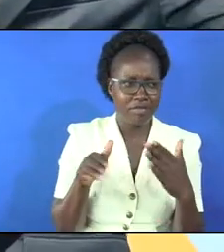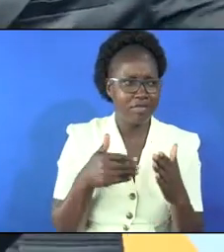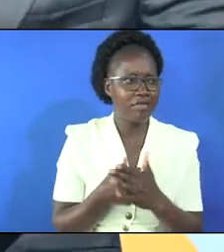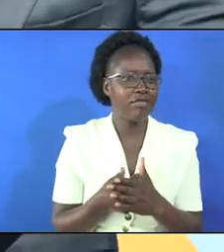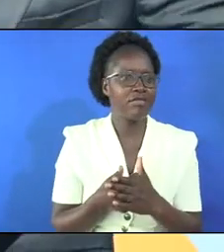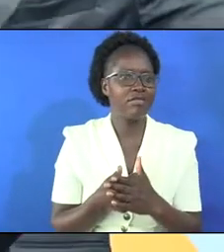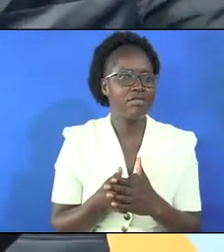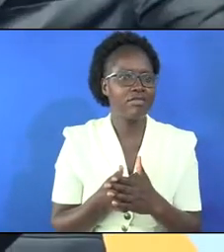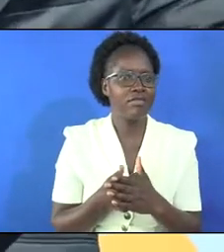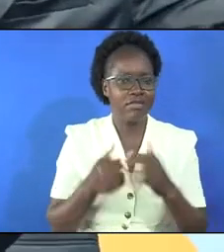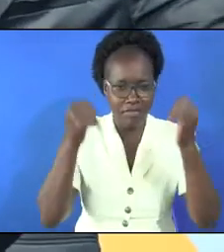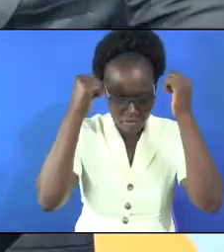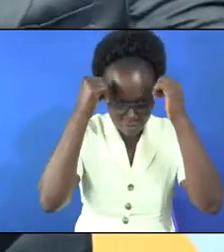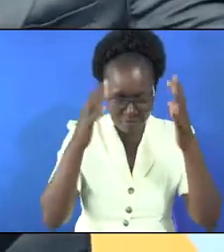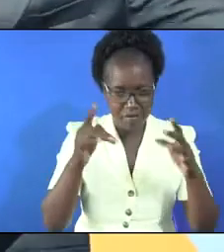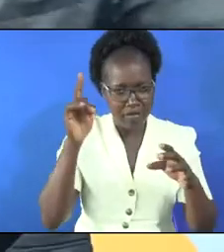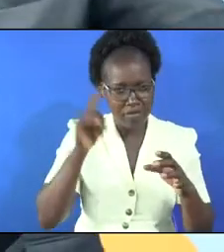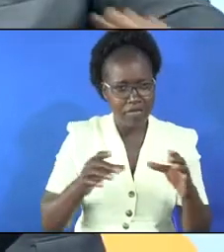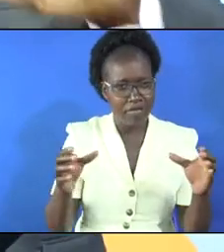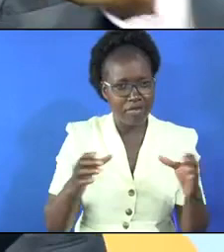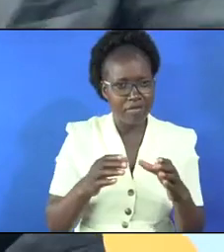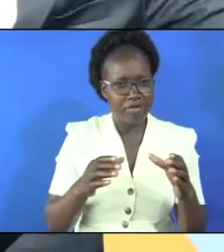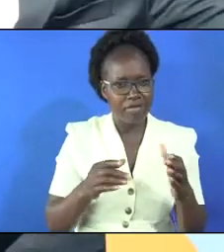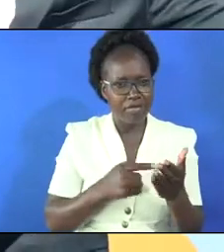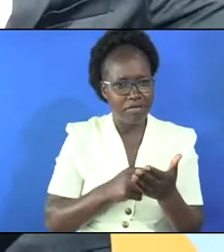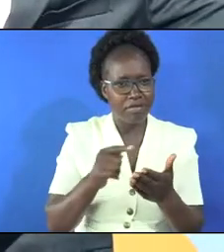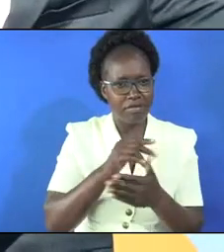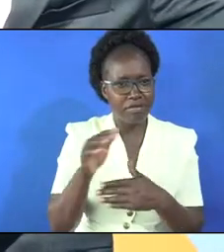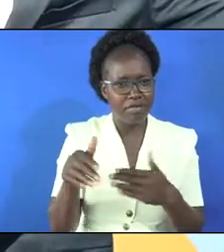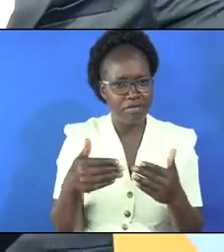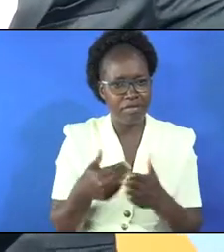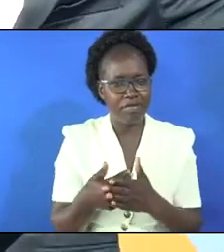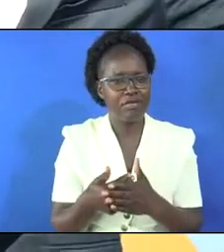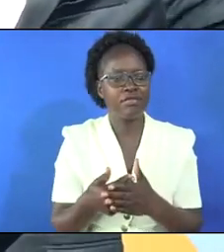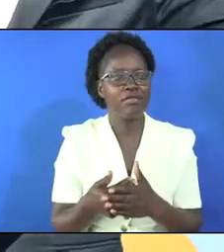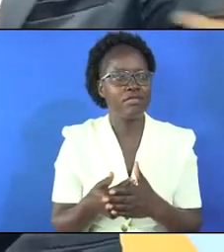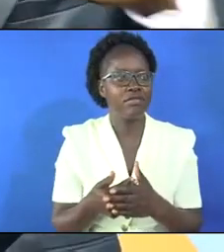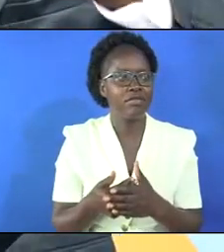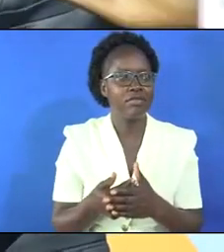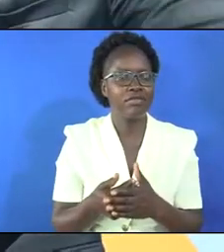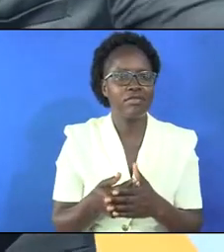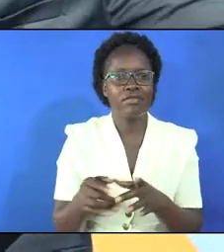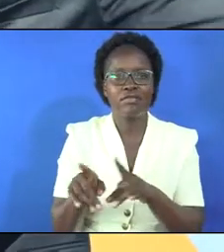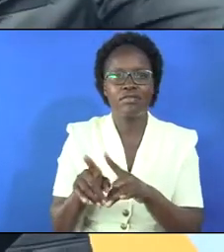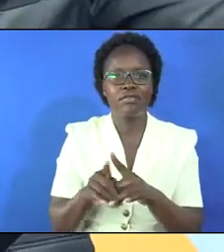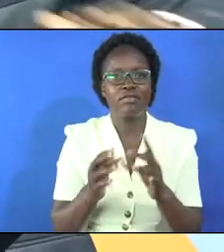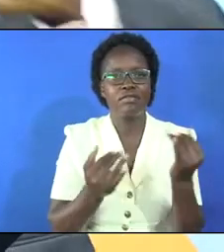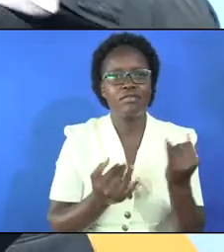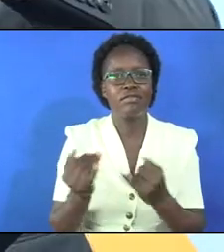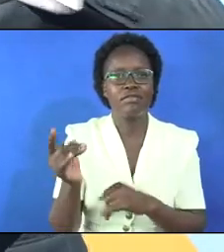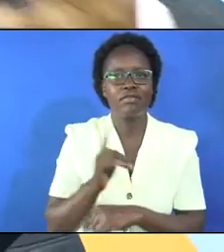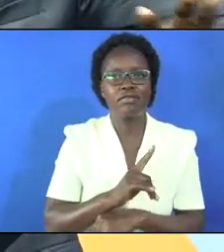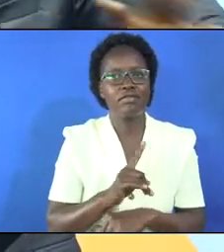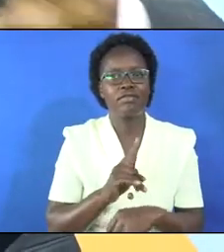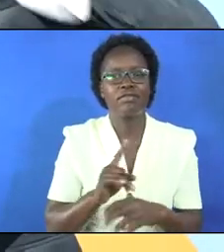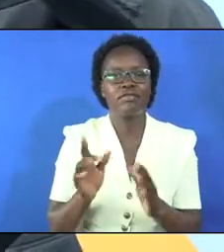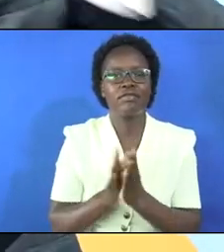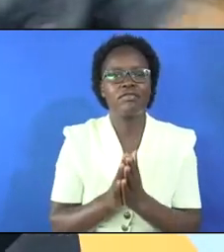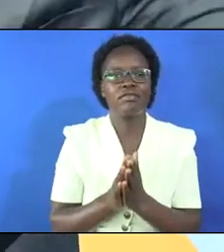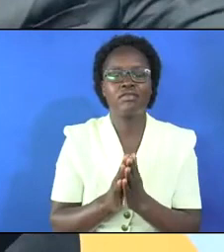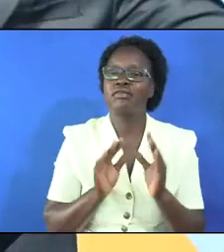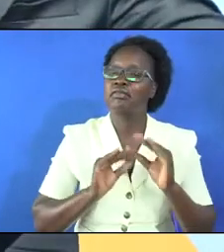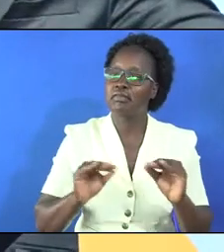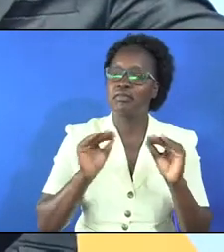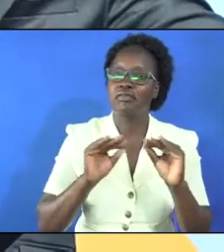candidates must be in class throughout the week even on sabbath day that is when they are grilled